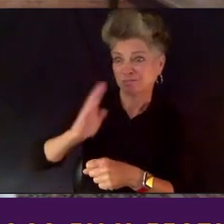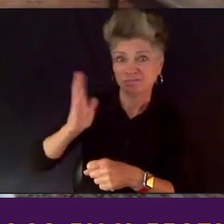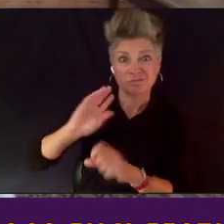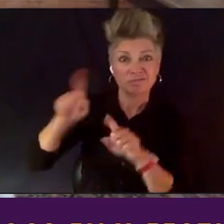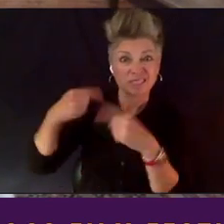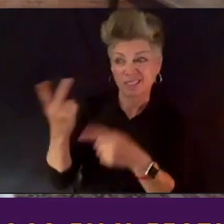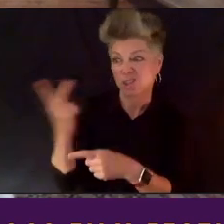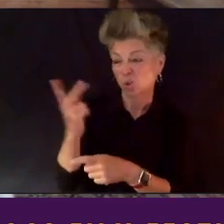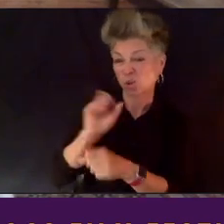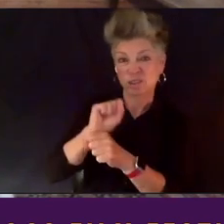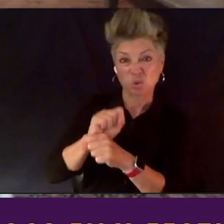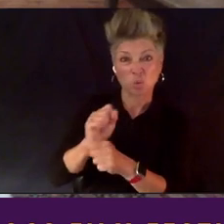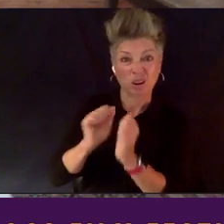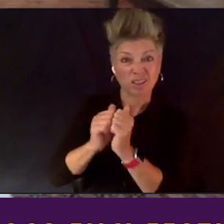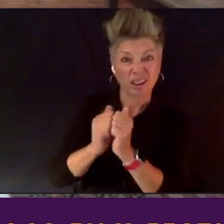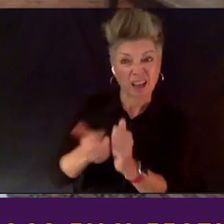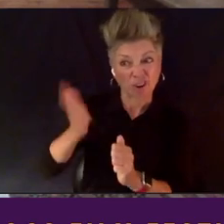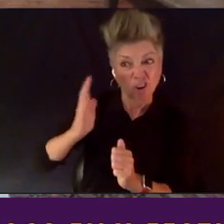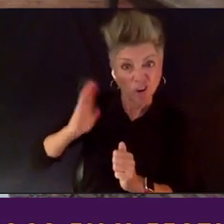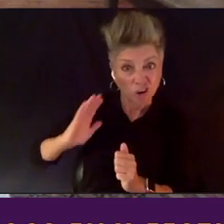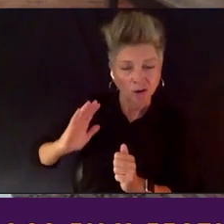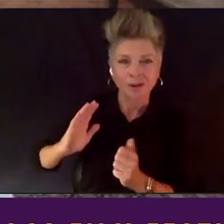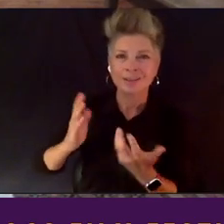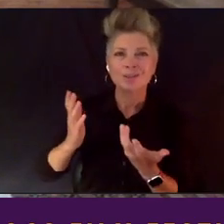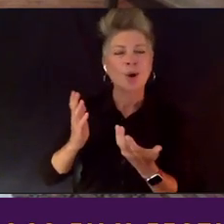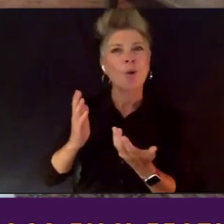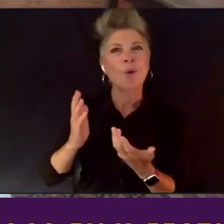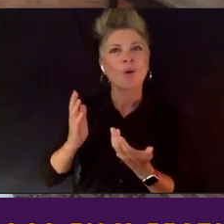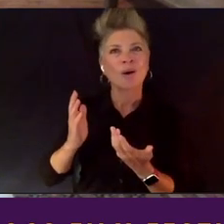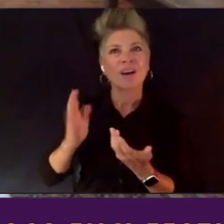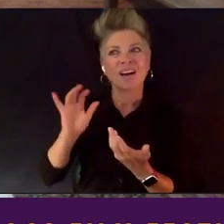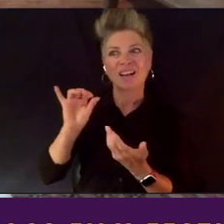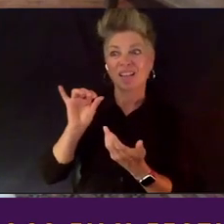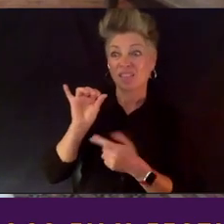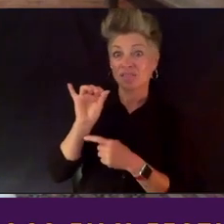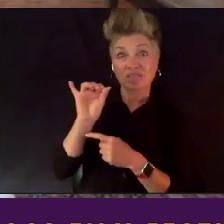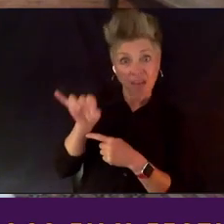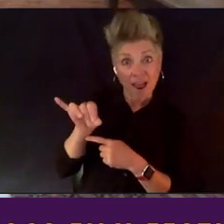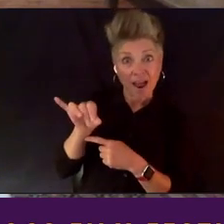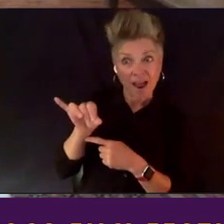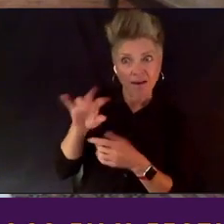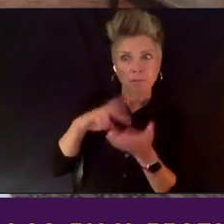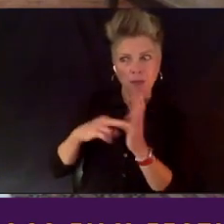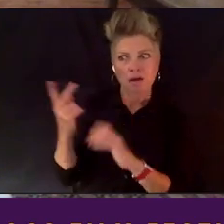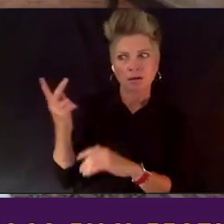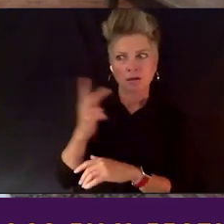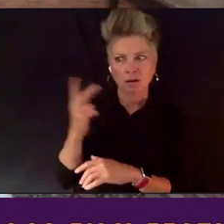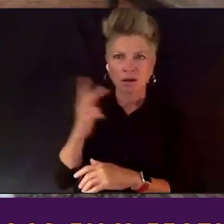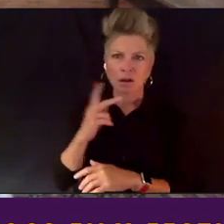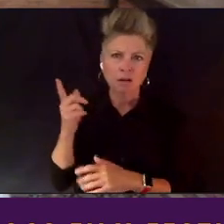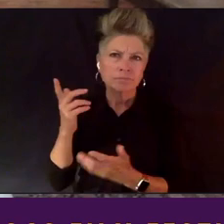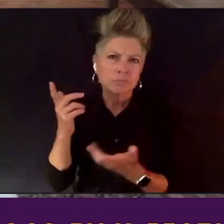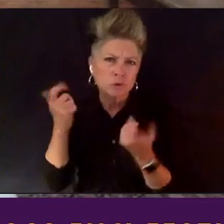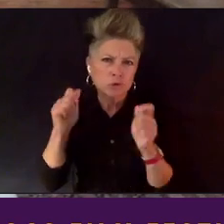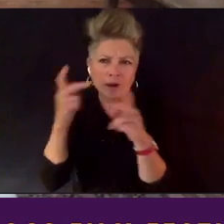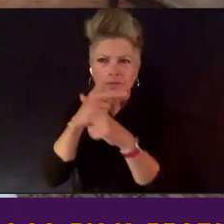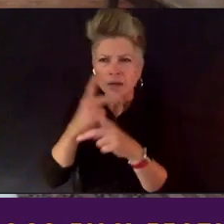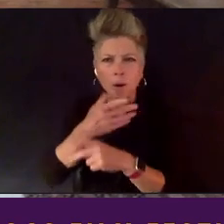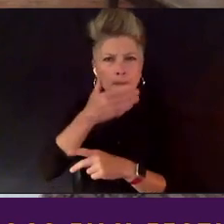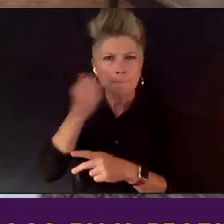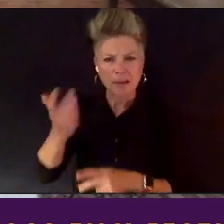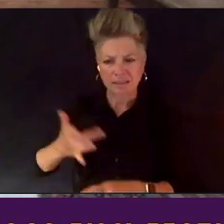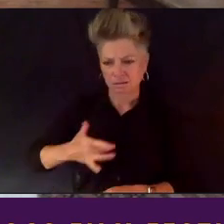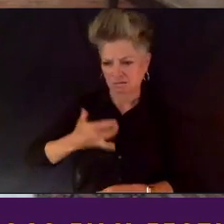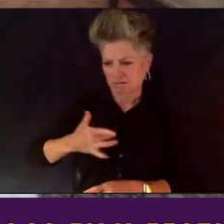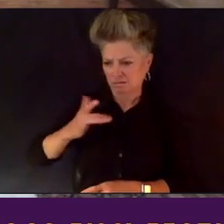led us to kind of try to find an aesthetic, like you're saying, a style, a sense that it